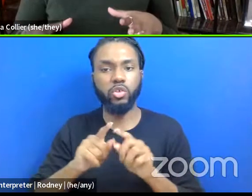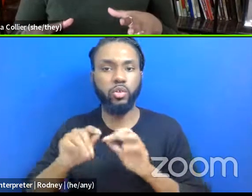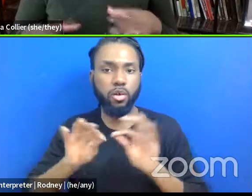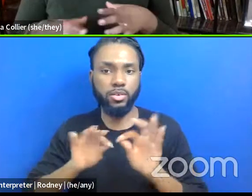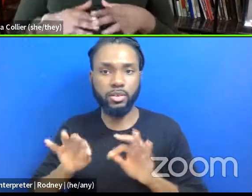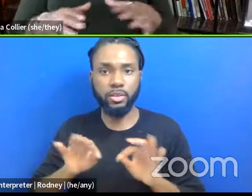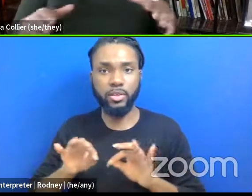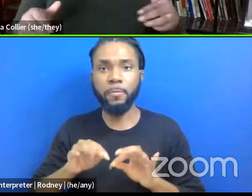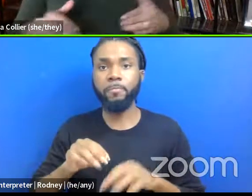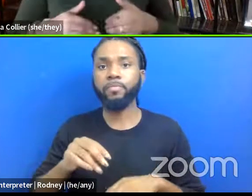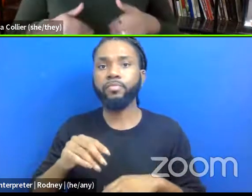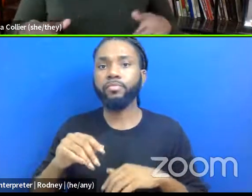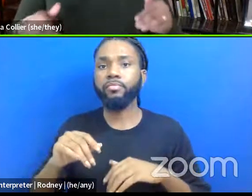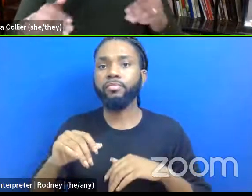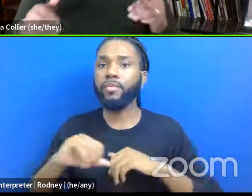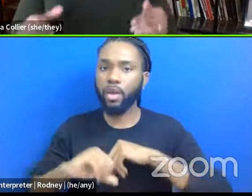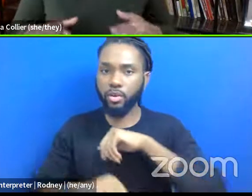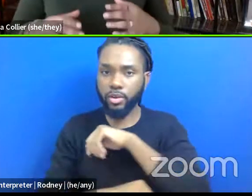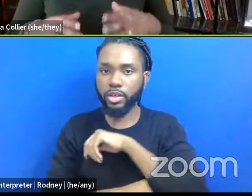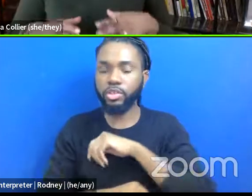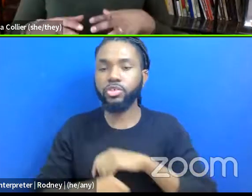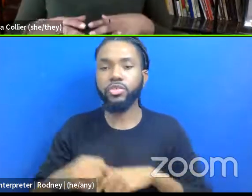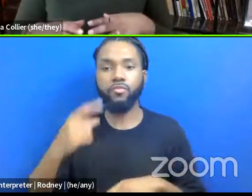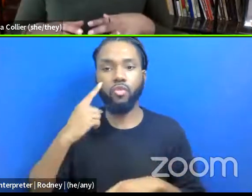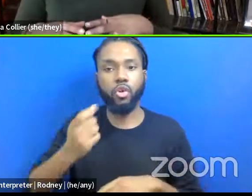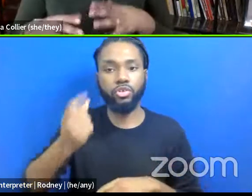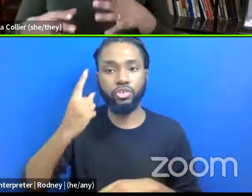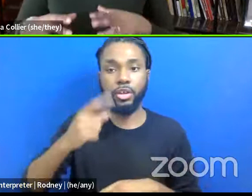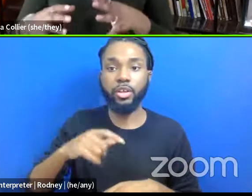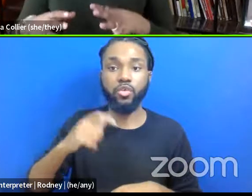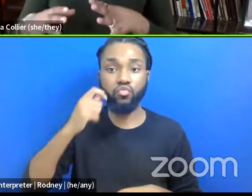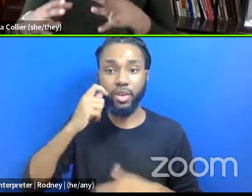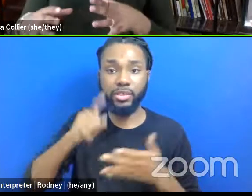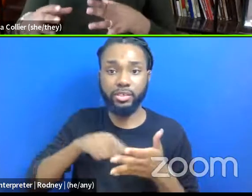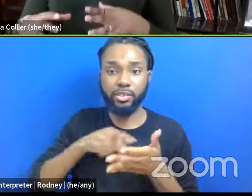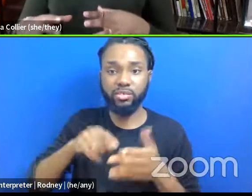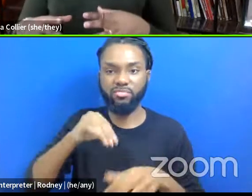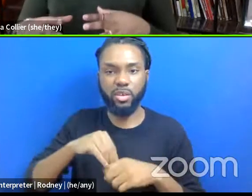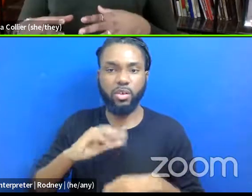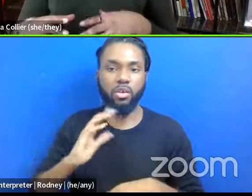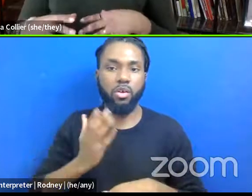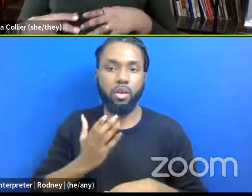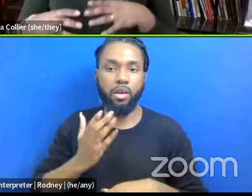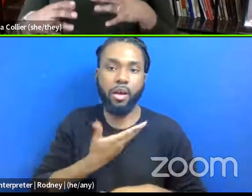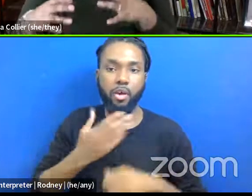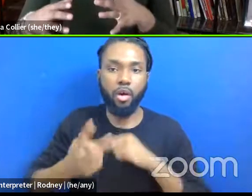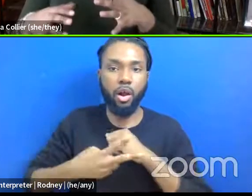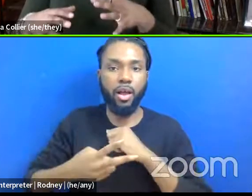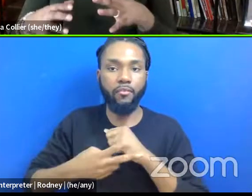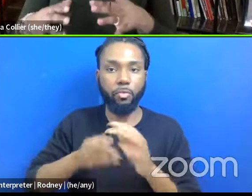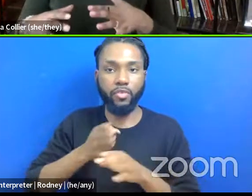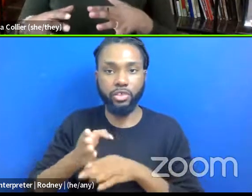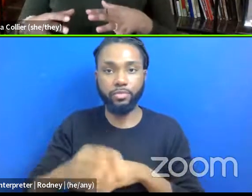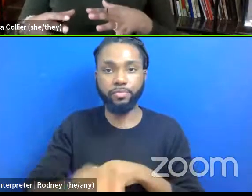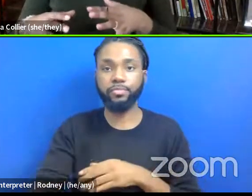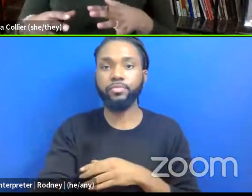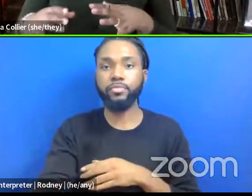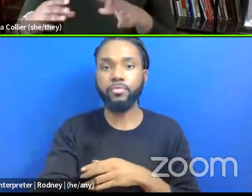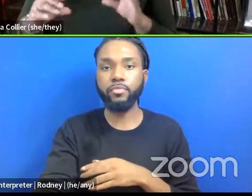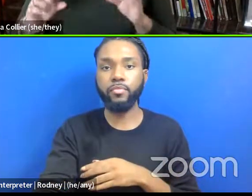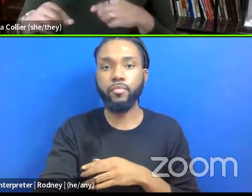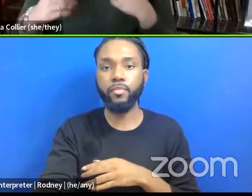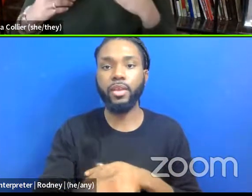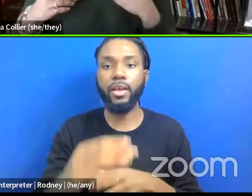the foundations of understanding racism in our, in the archival profession, um, and in practice,